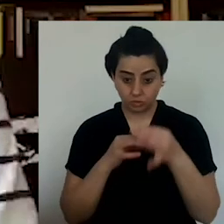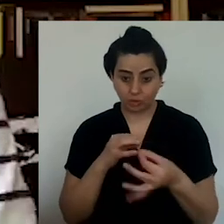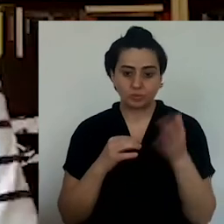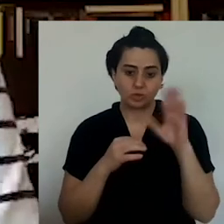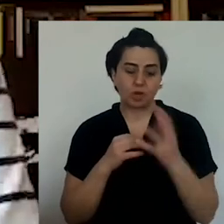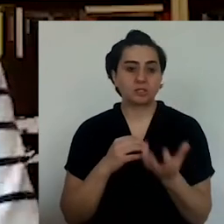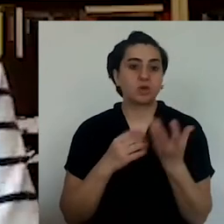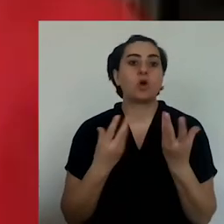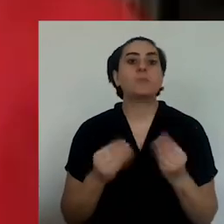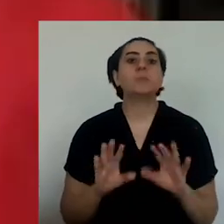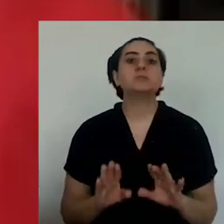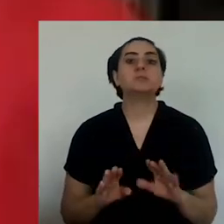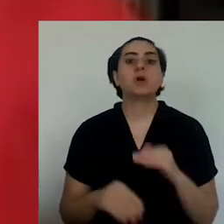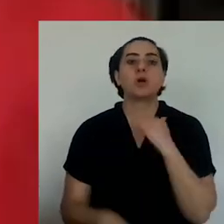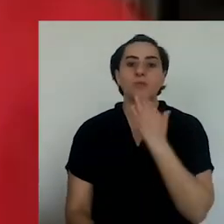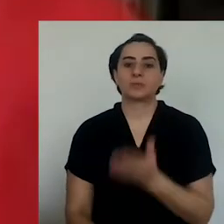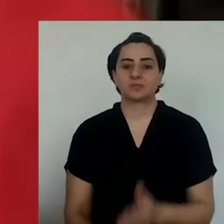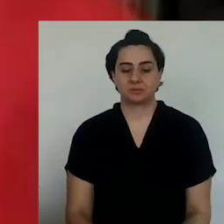here.